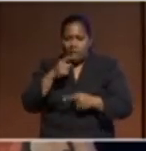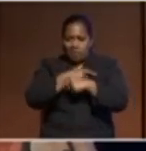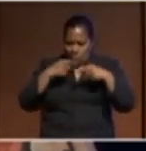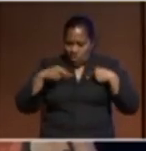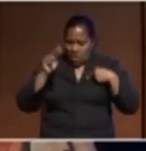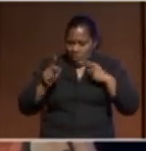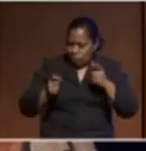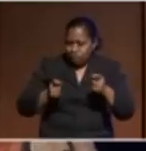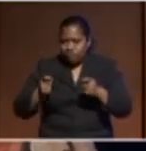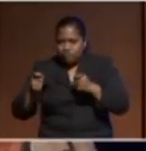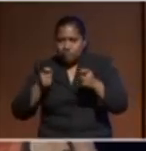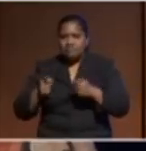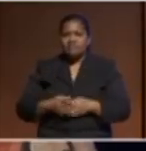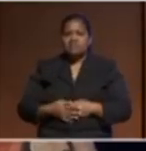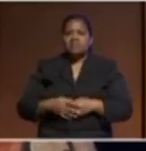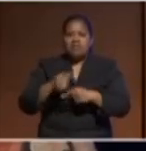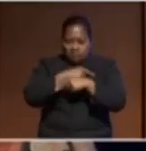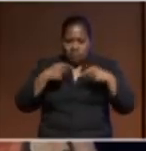guardians of our blue Pacific